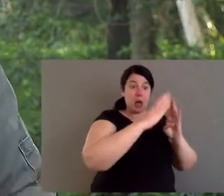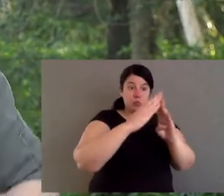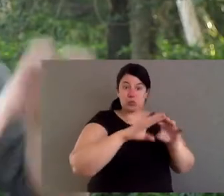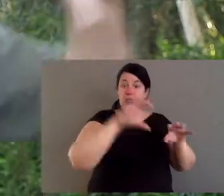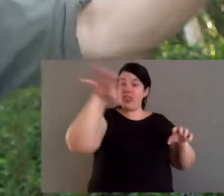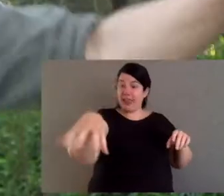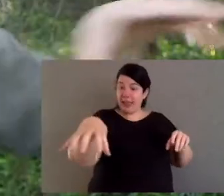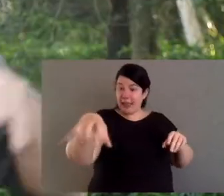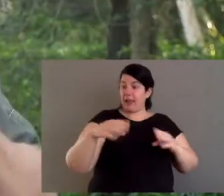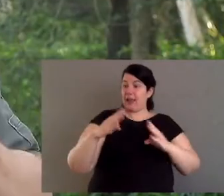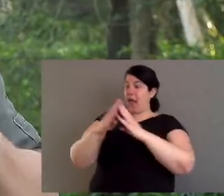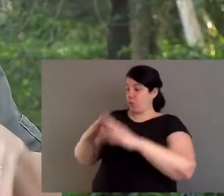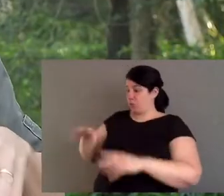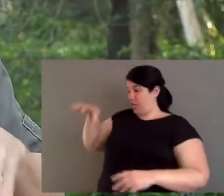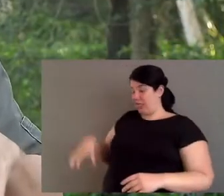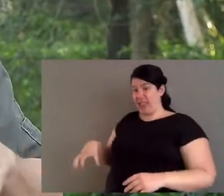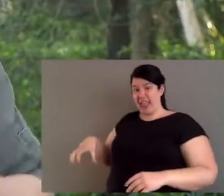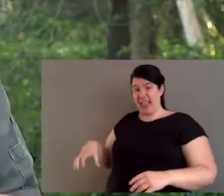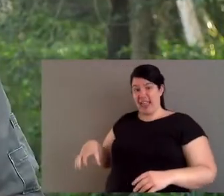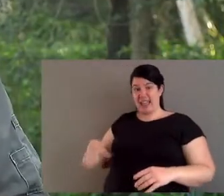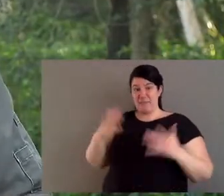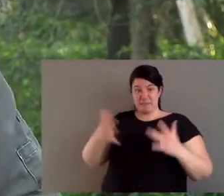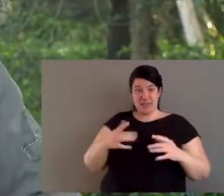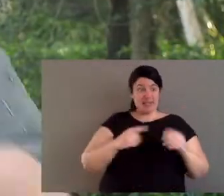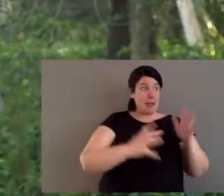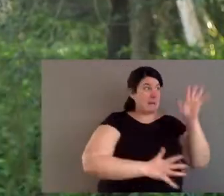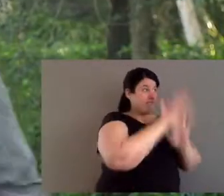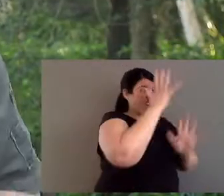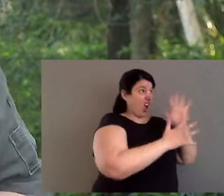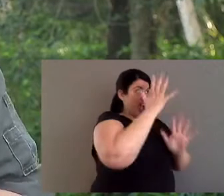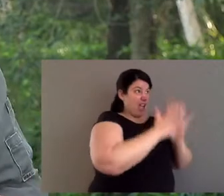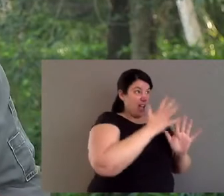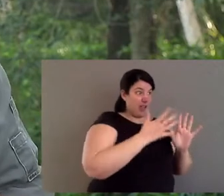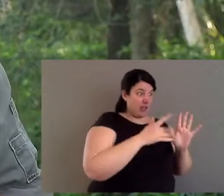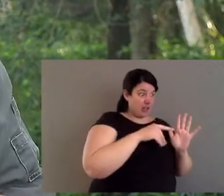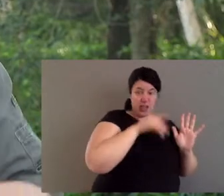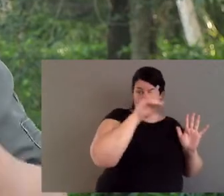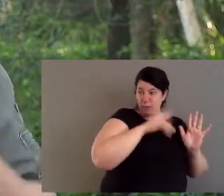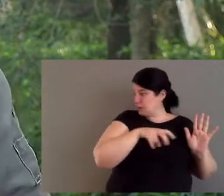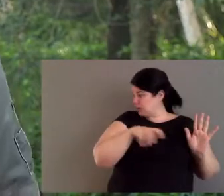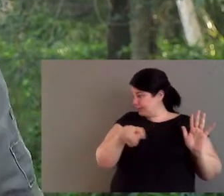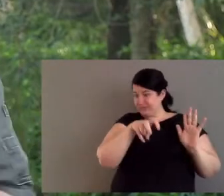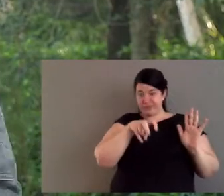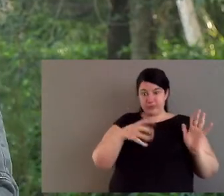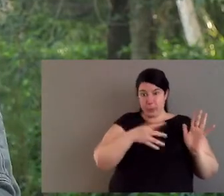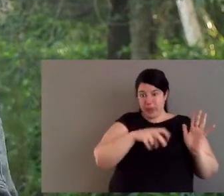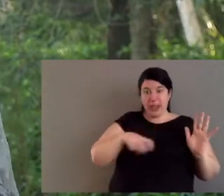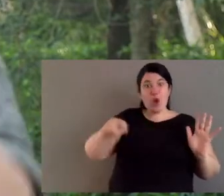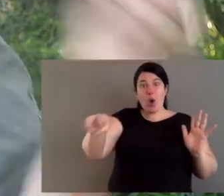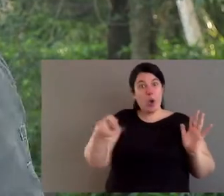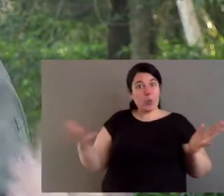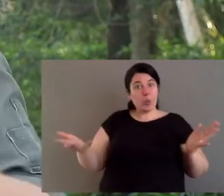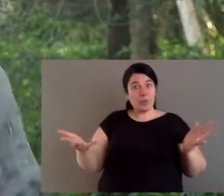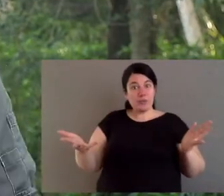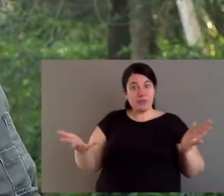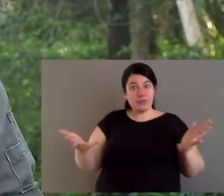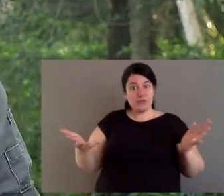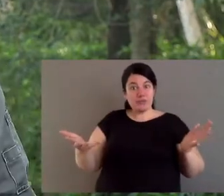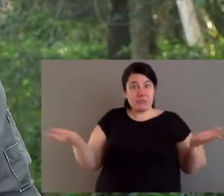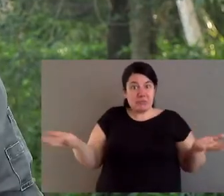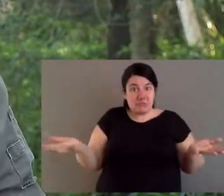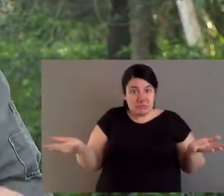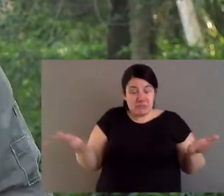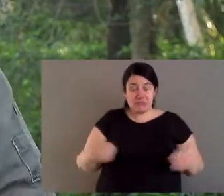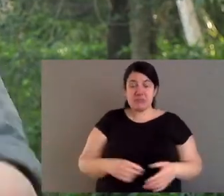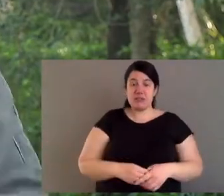our national parks. So if one national park burns, and it's not connected to other national parks,